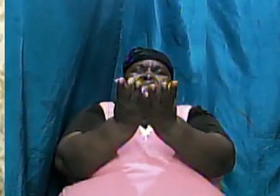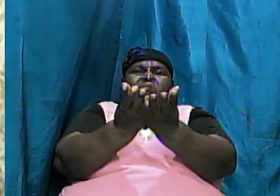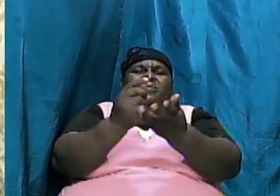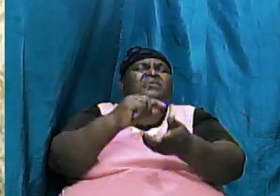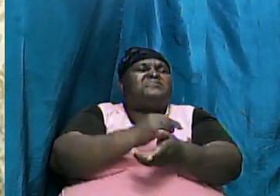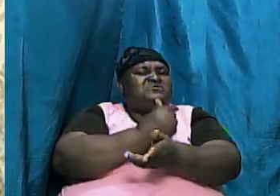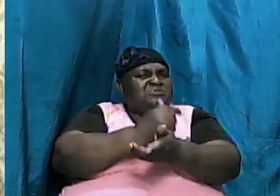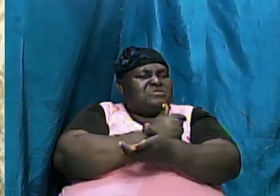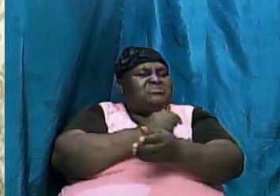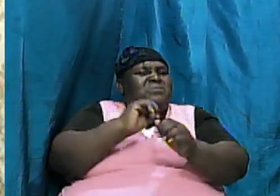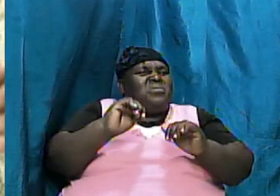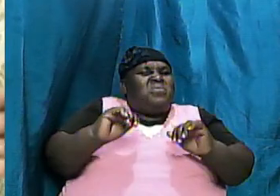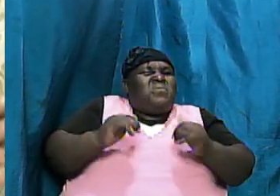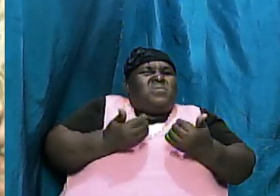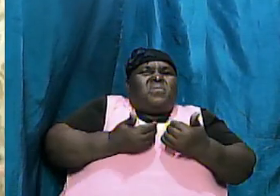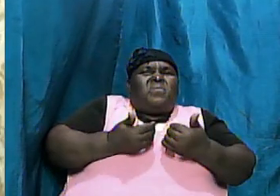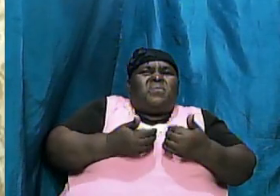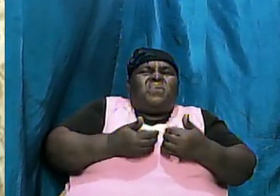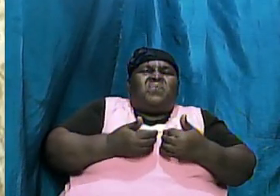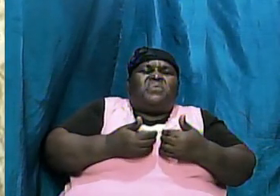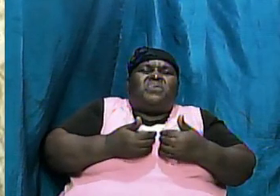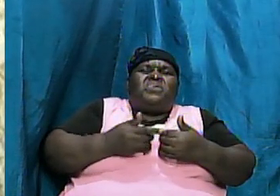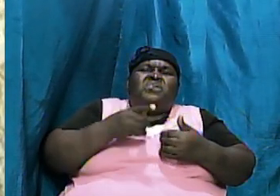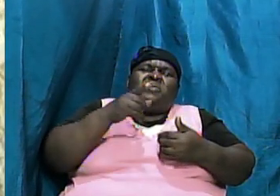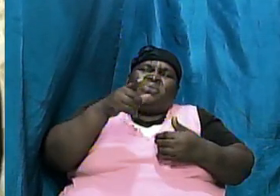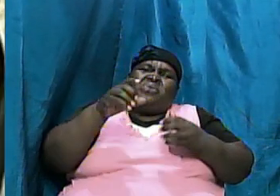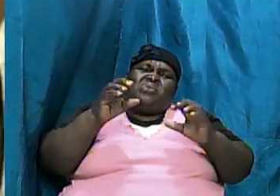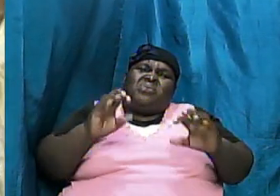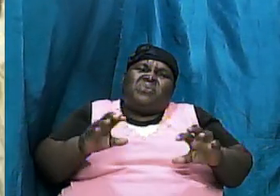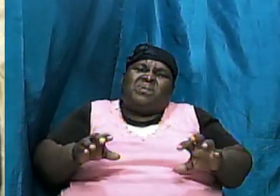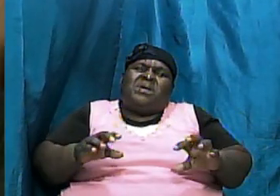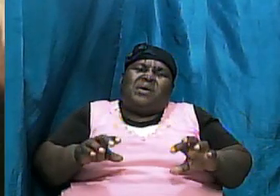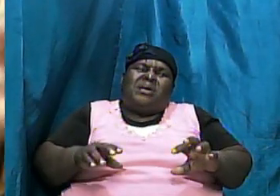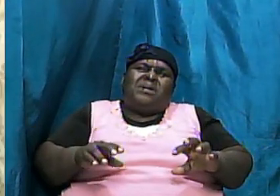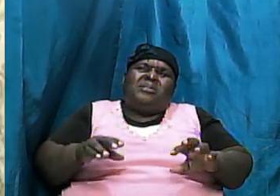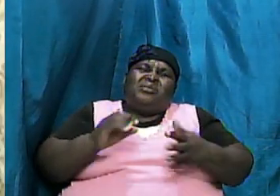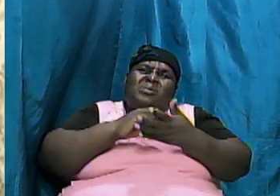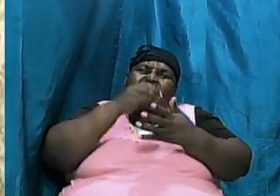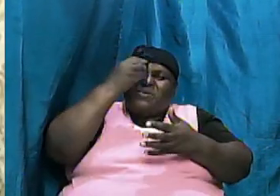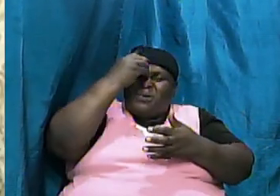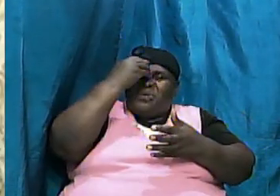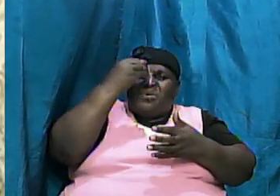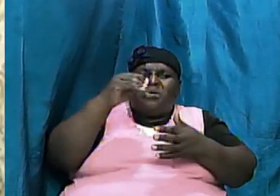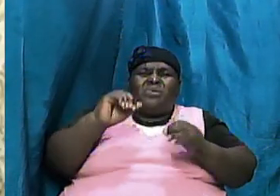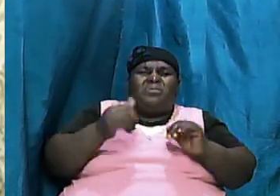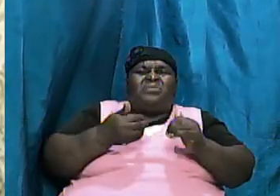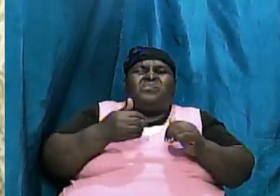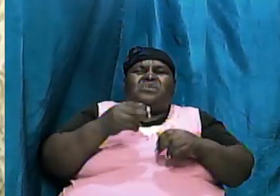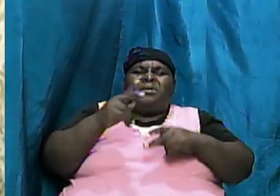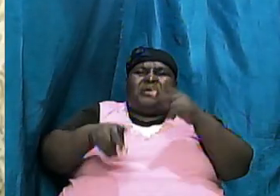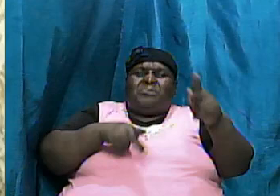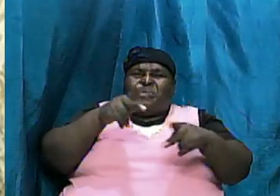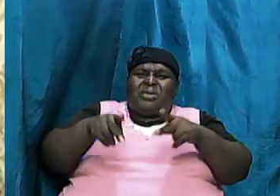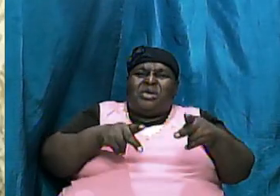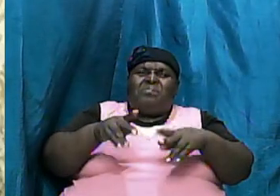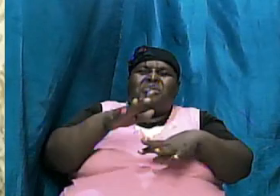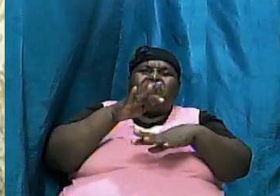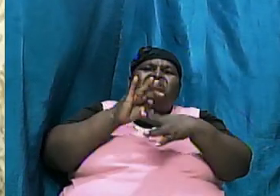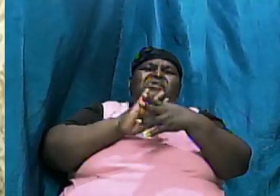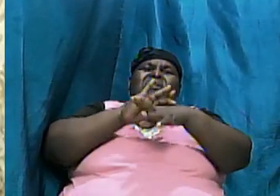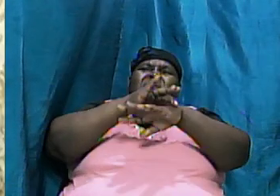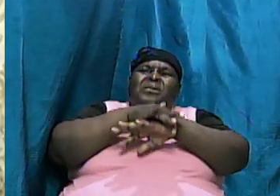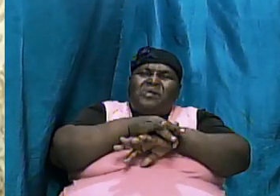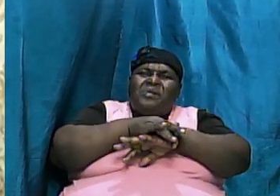how you can sectionalize the book who were the persons the people that were the early progenitors